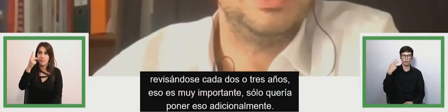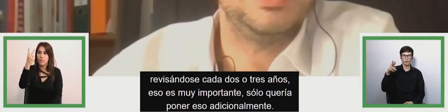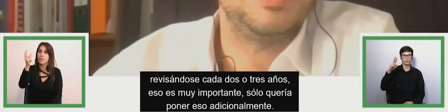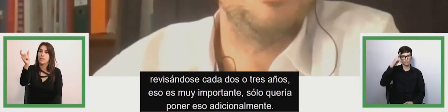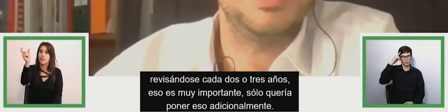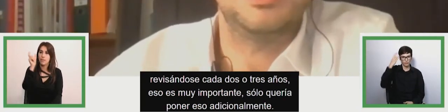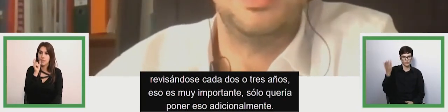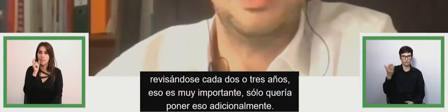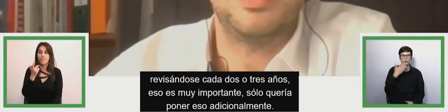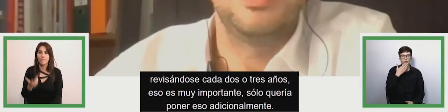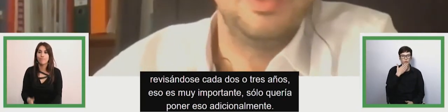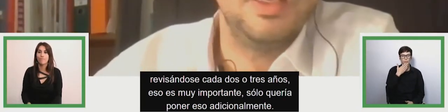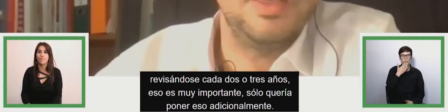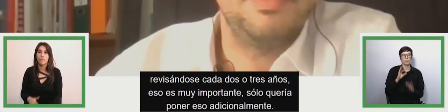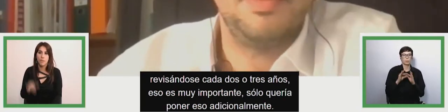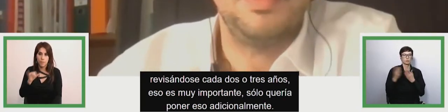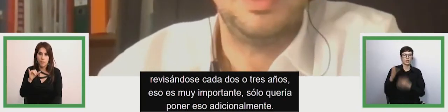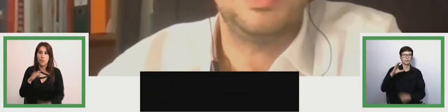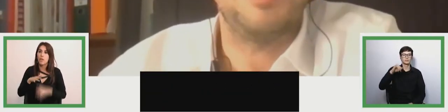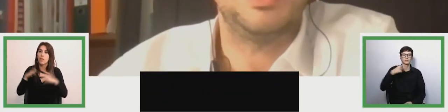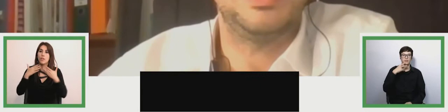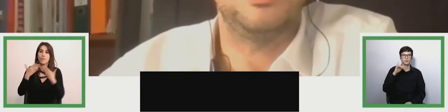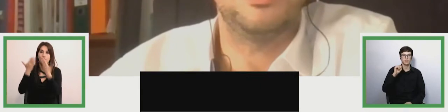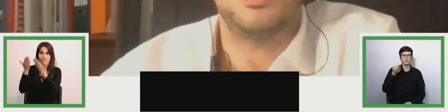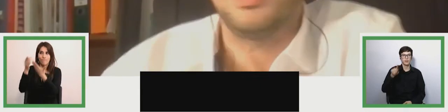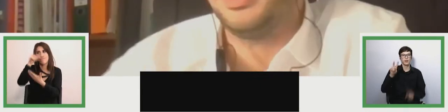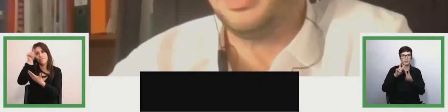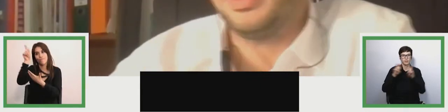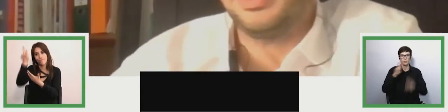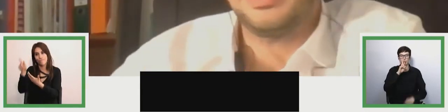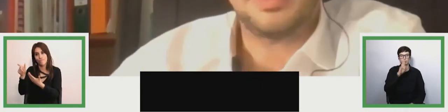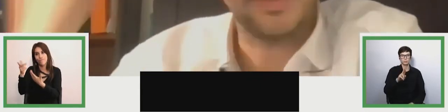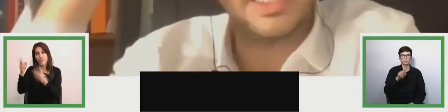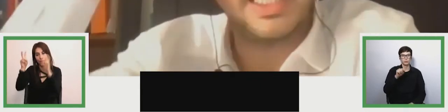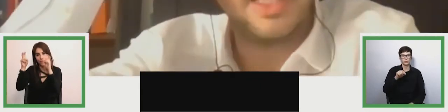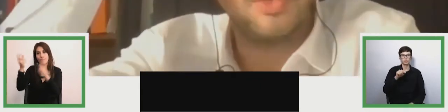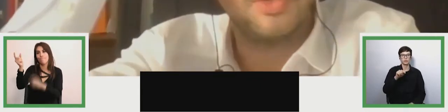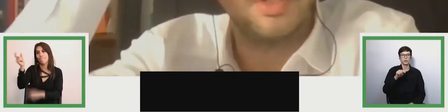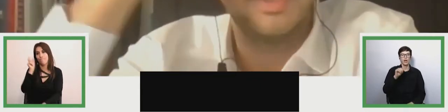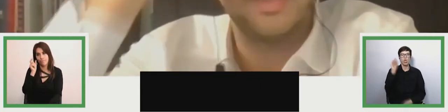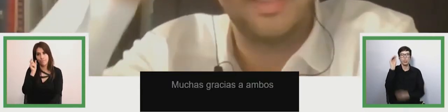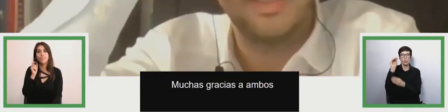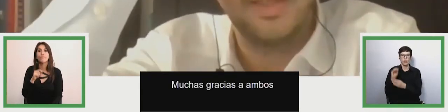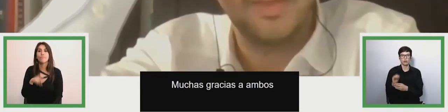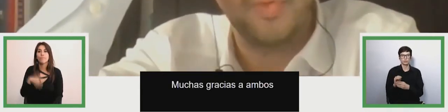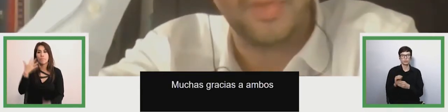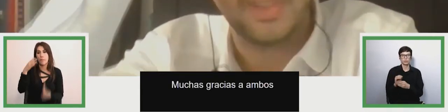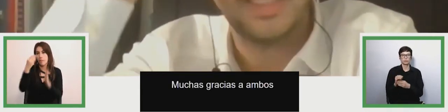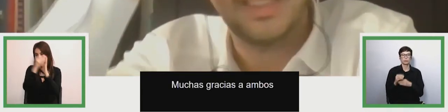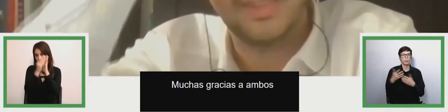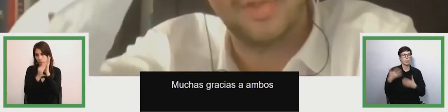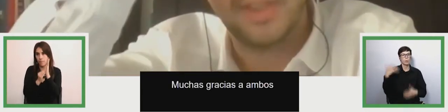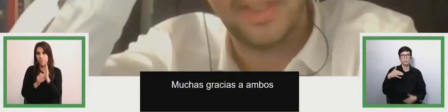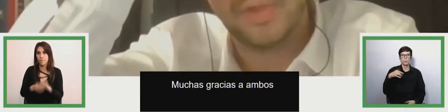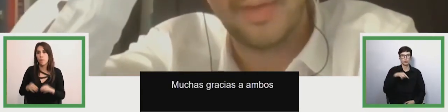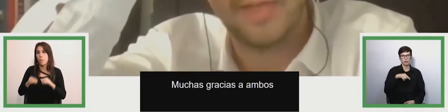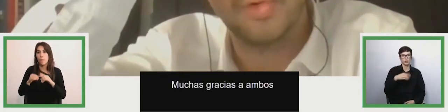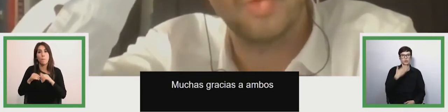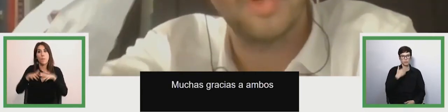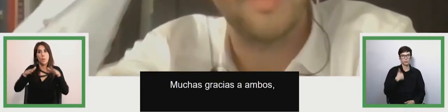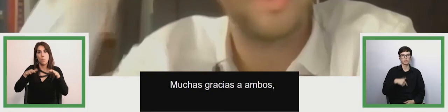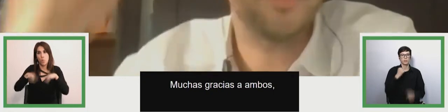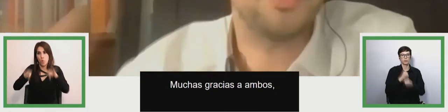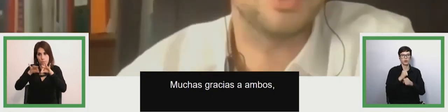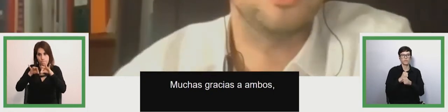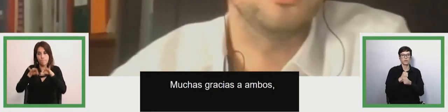reflection and sincere in the issue of uh those beta the database which is very important we